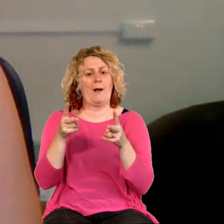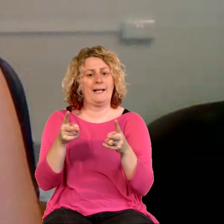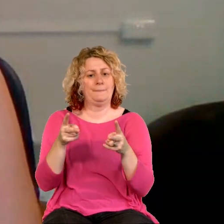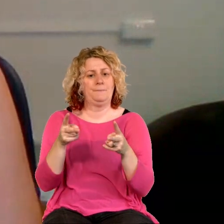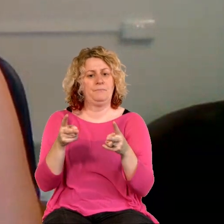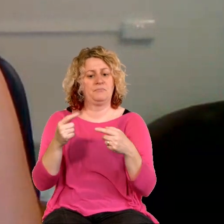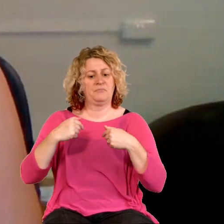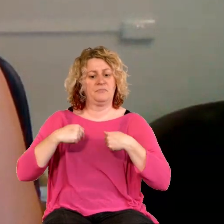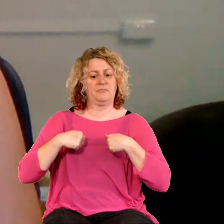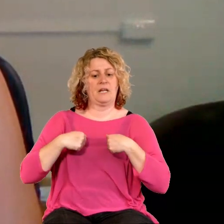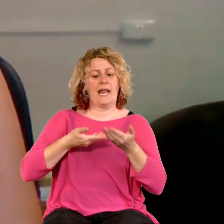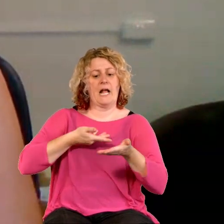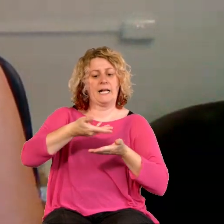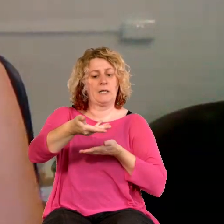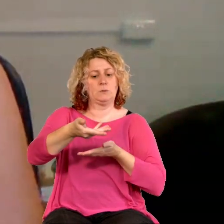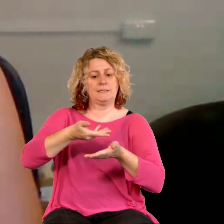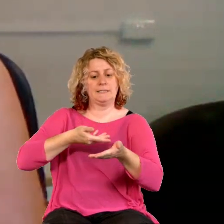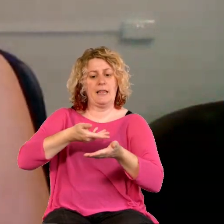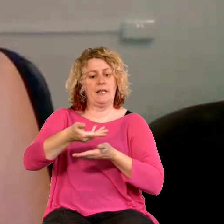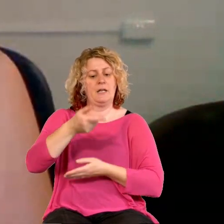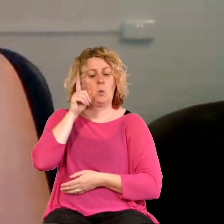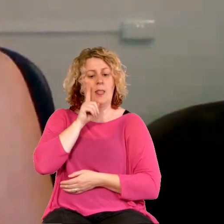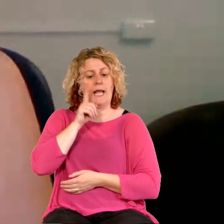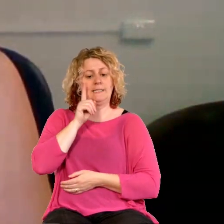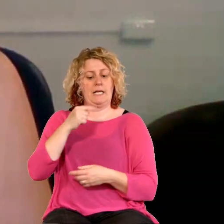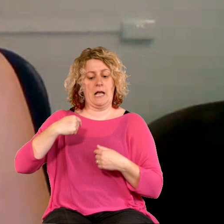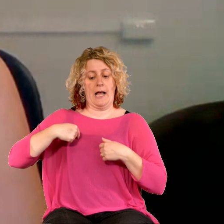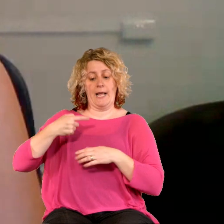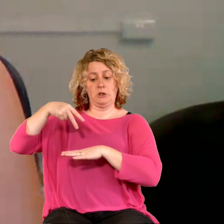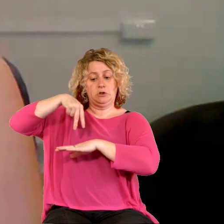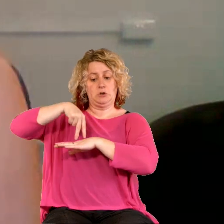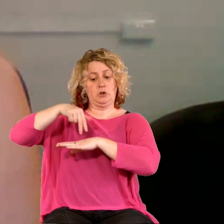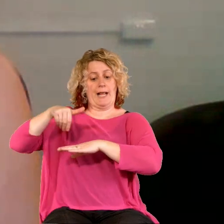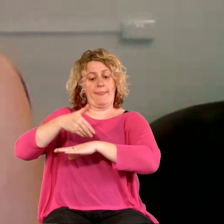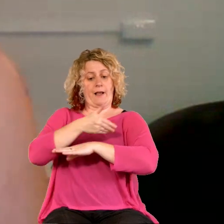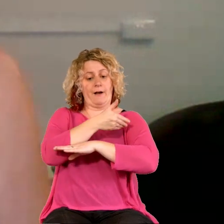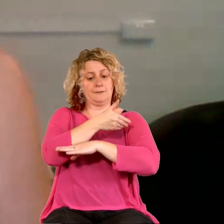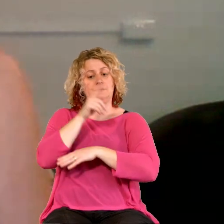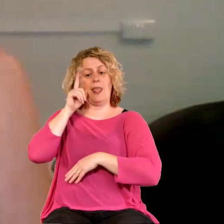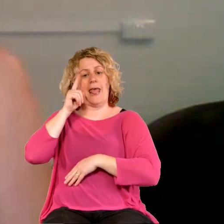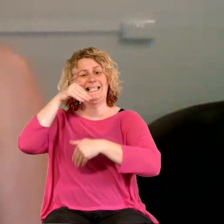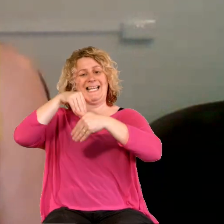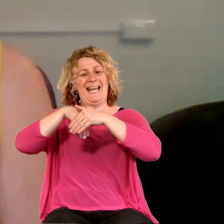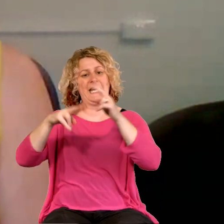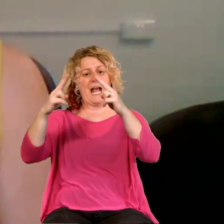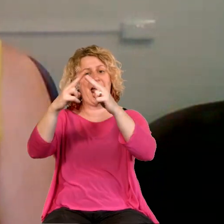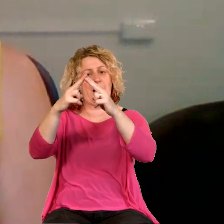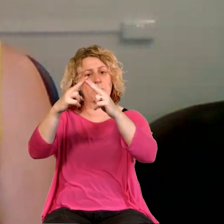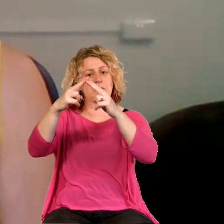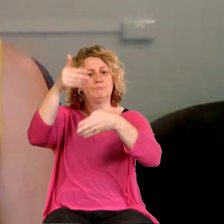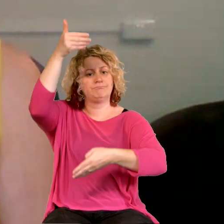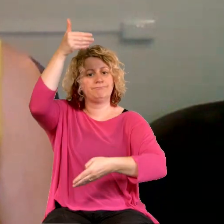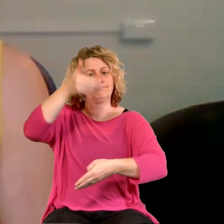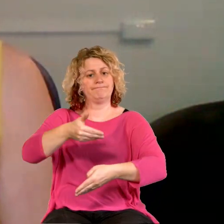have a counselling session with a lady in her garden through her window the other day, which, you know, mixed success. But trying to work out